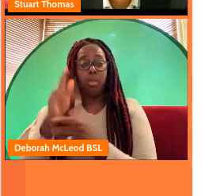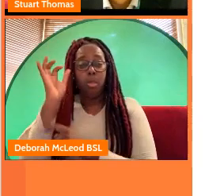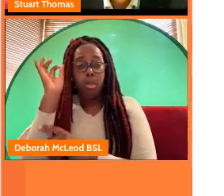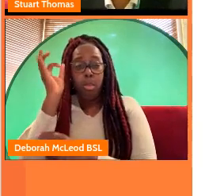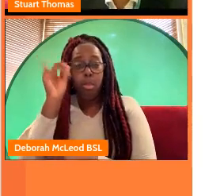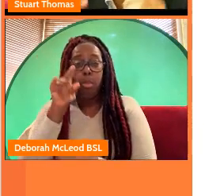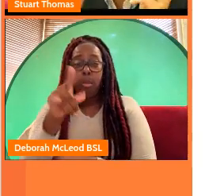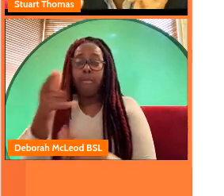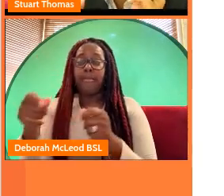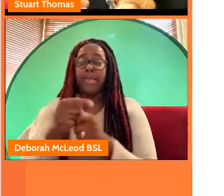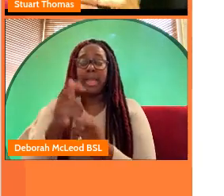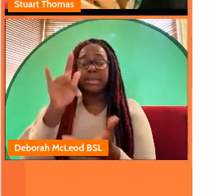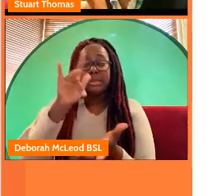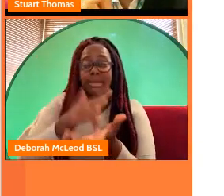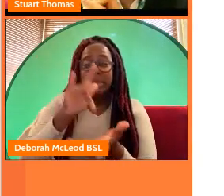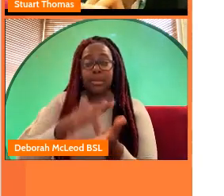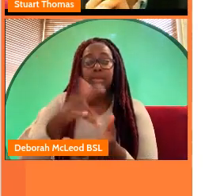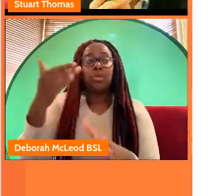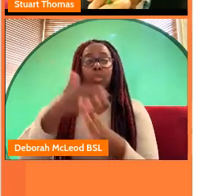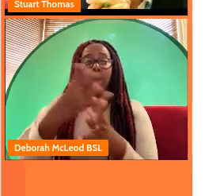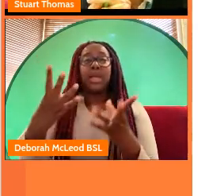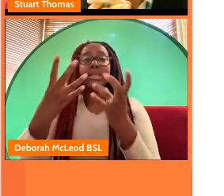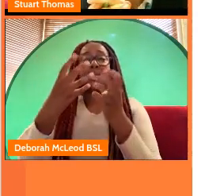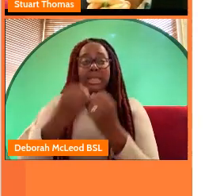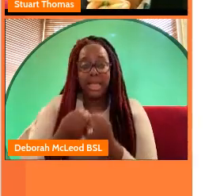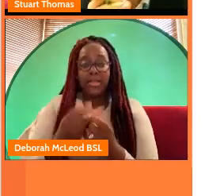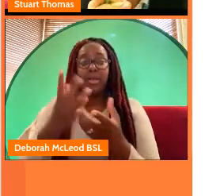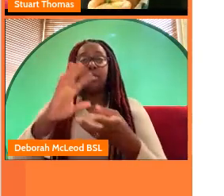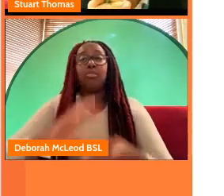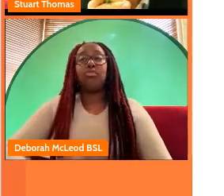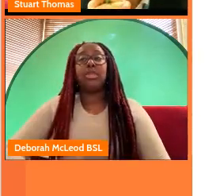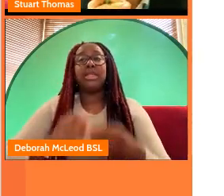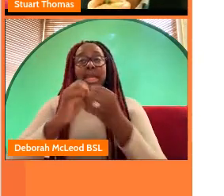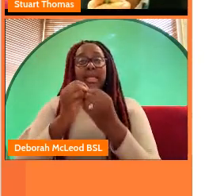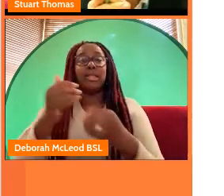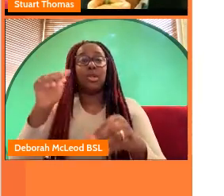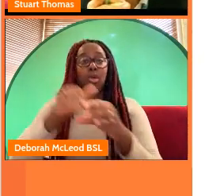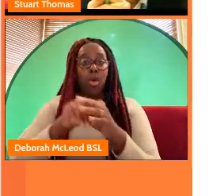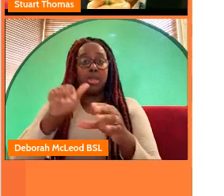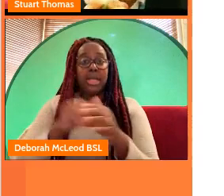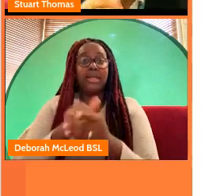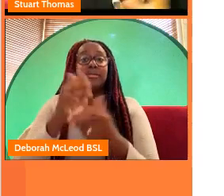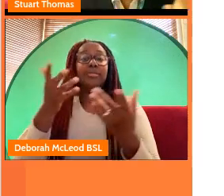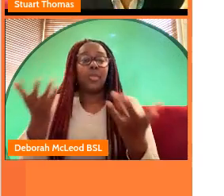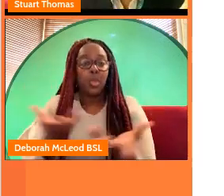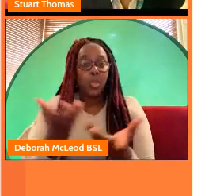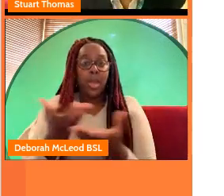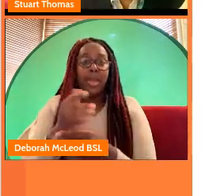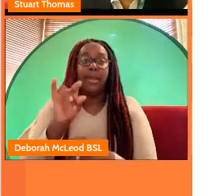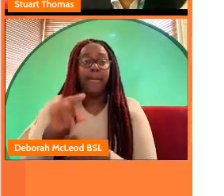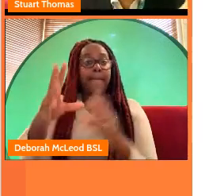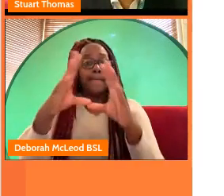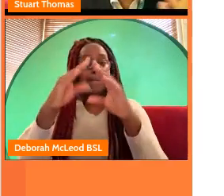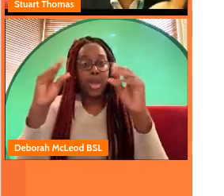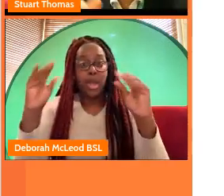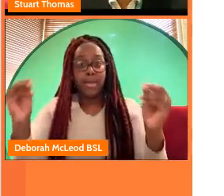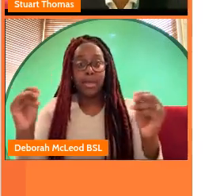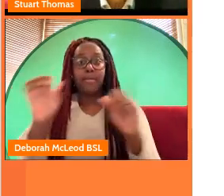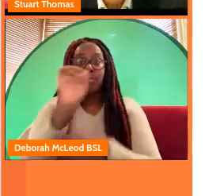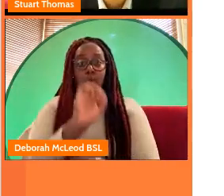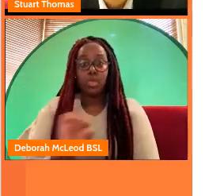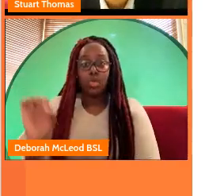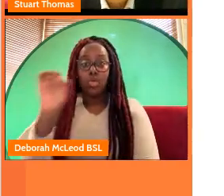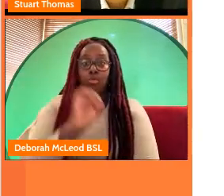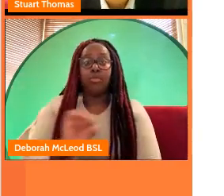create central to work together to turbocharge the creative content sectors in the west midlands birmingham europe's of course youngest most